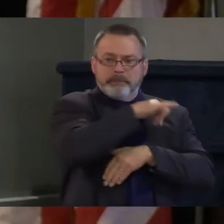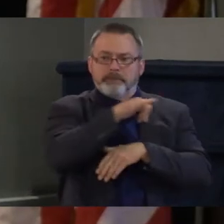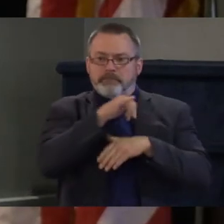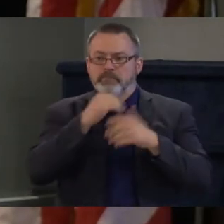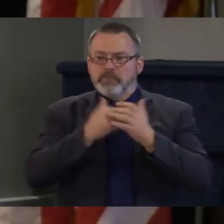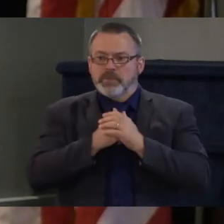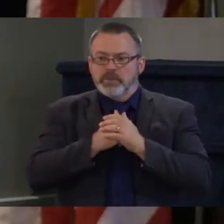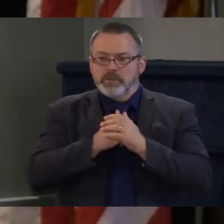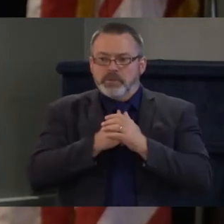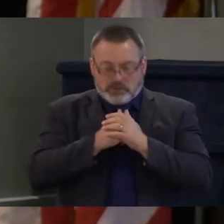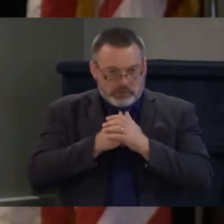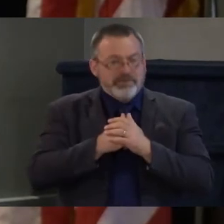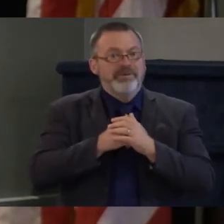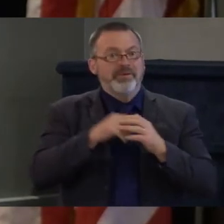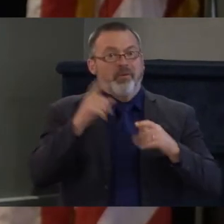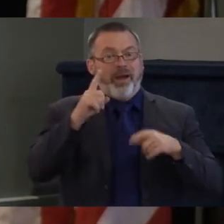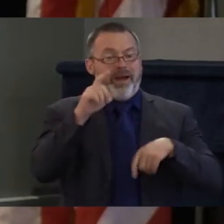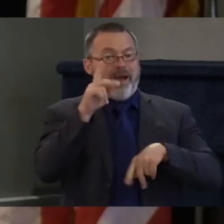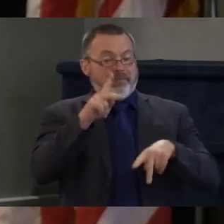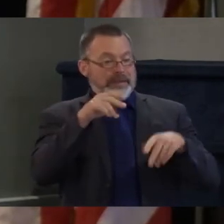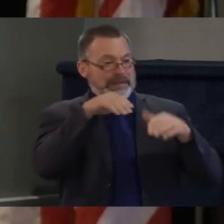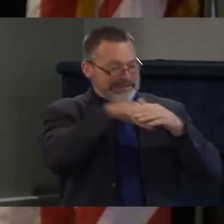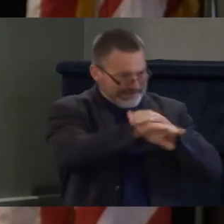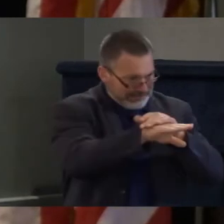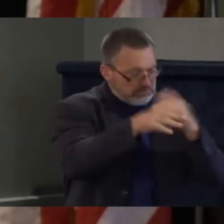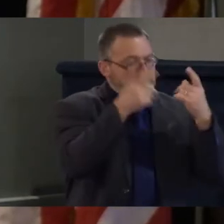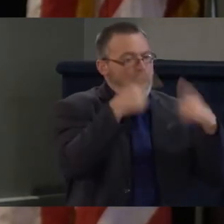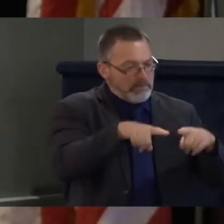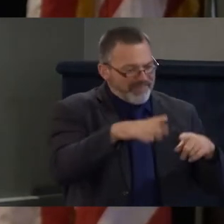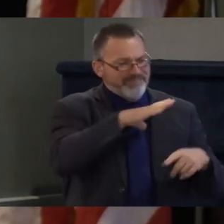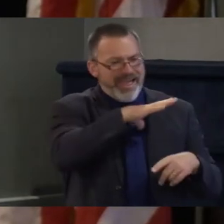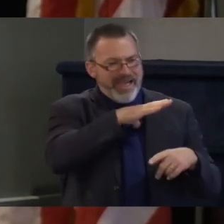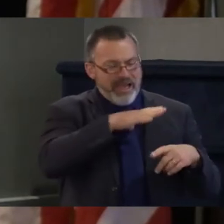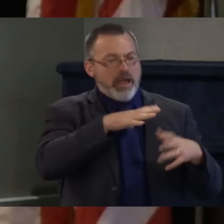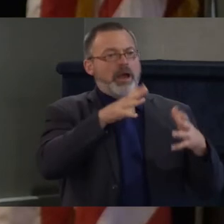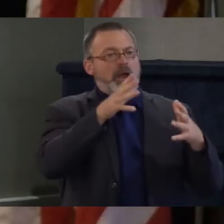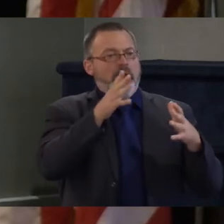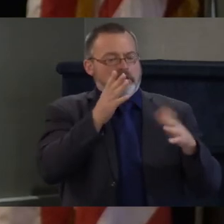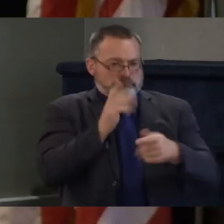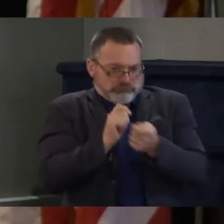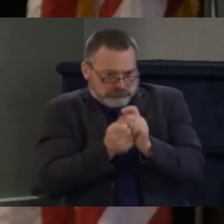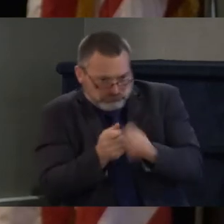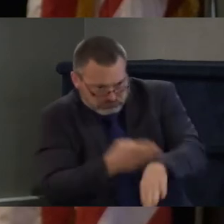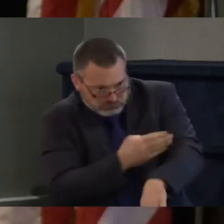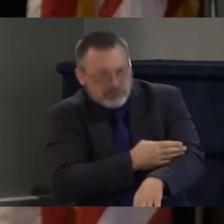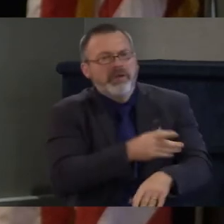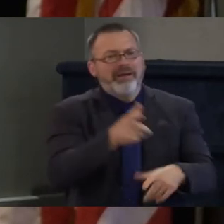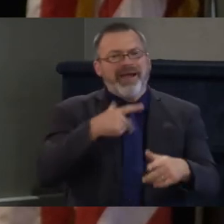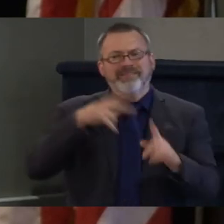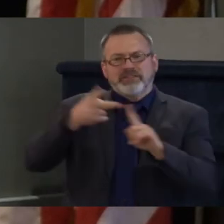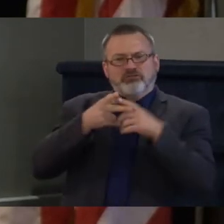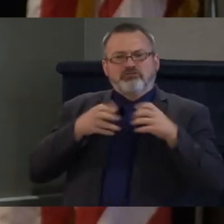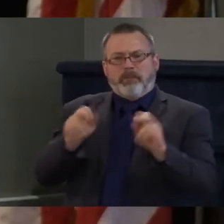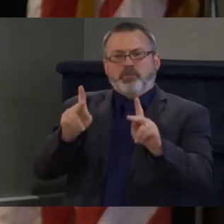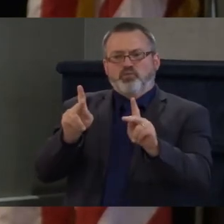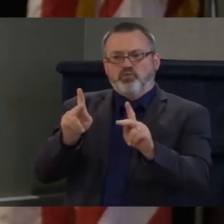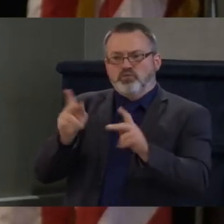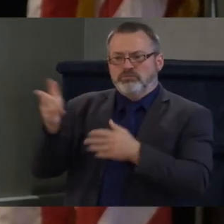career so every area of my life i've been looking for opportunities to make sure that i provide